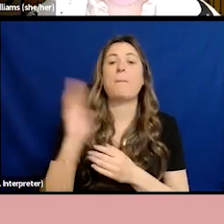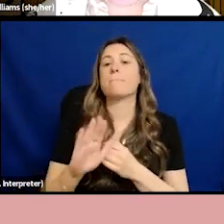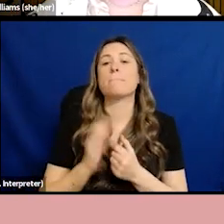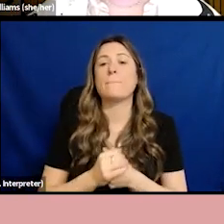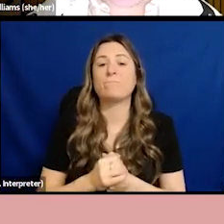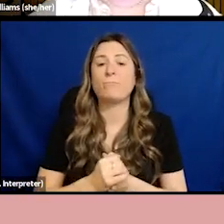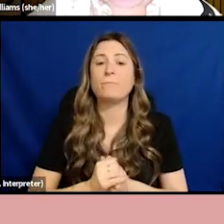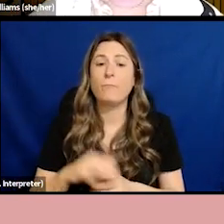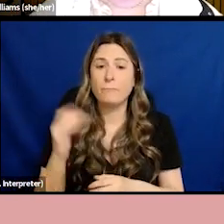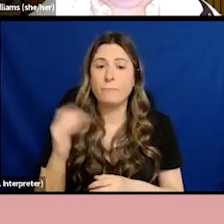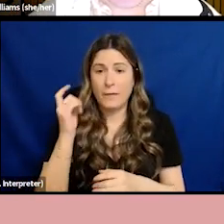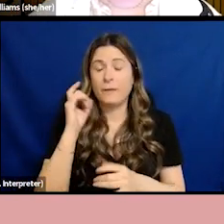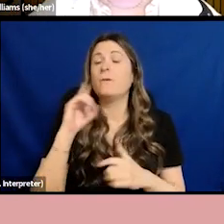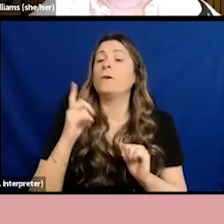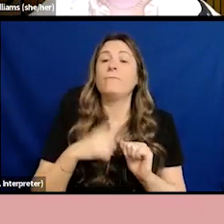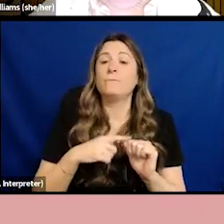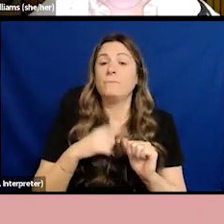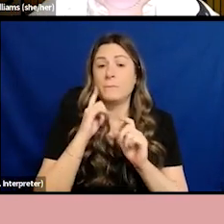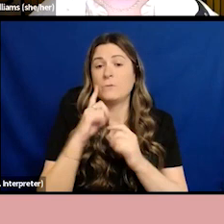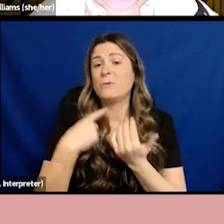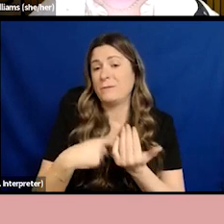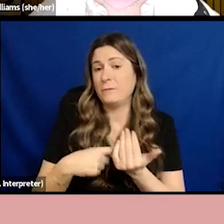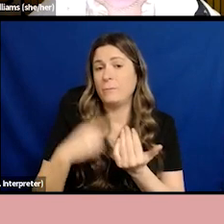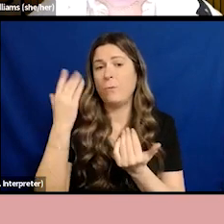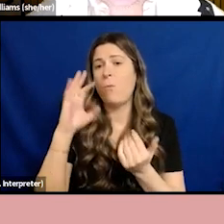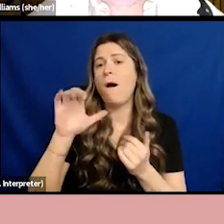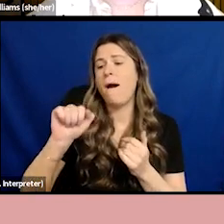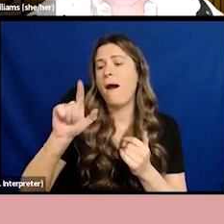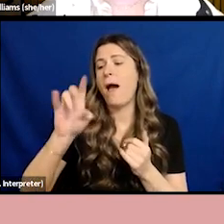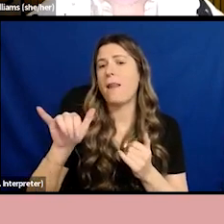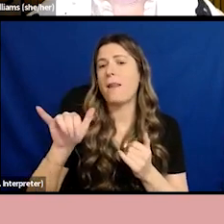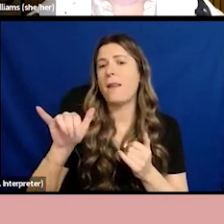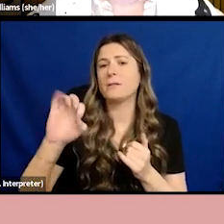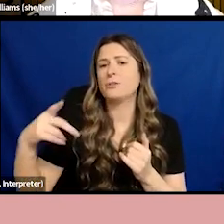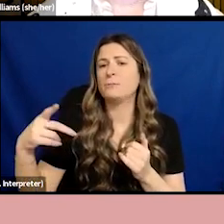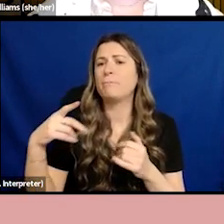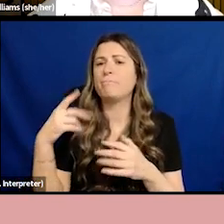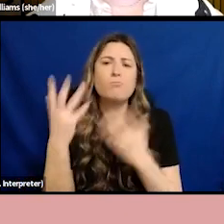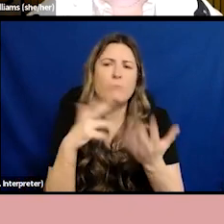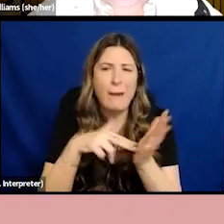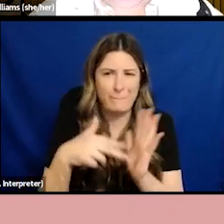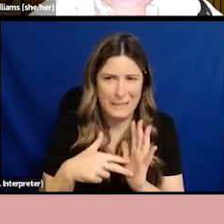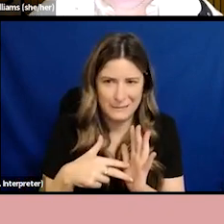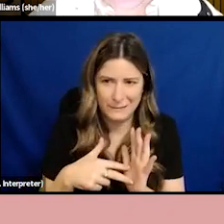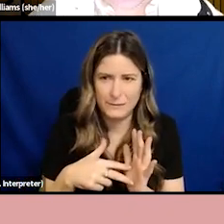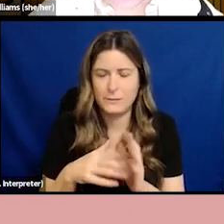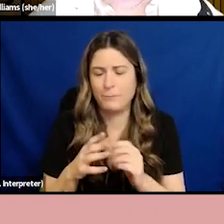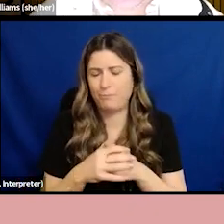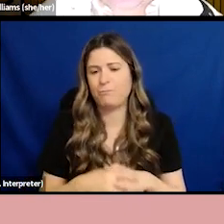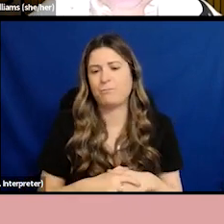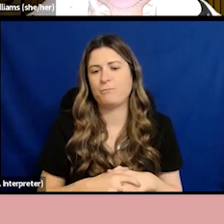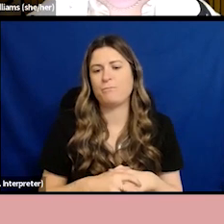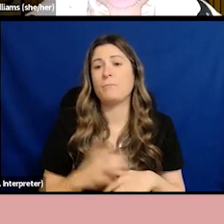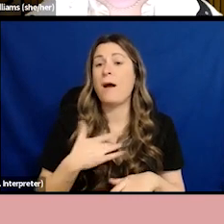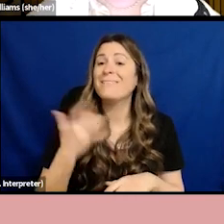on the same page before we get going on this work. So I feel like allyship has really become a word that